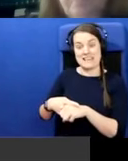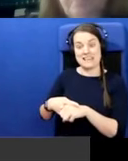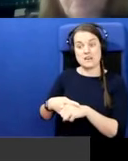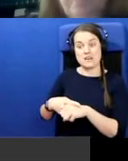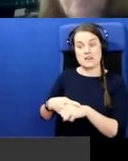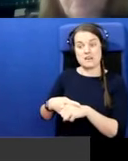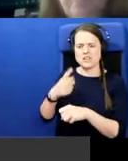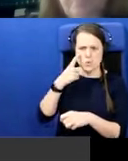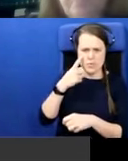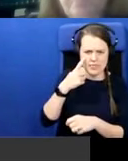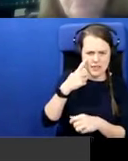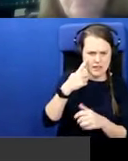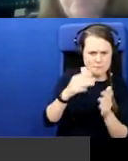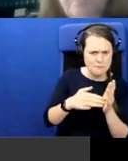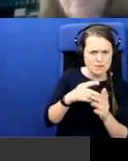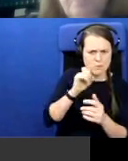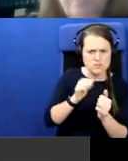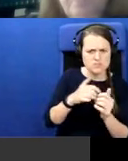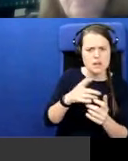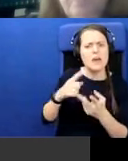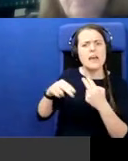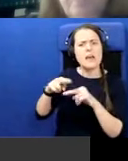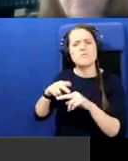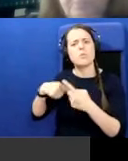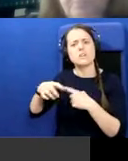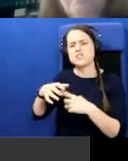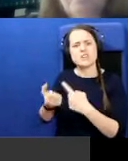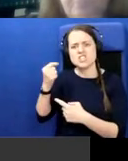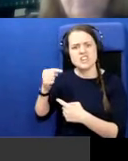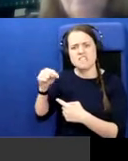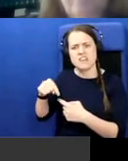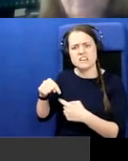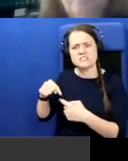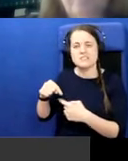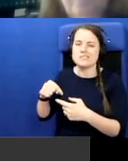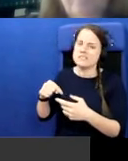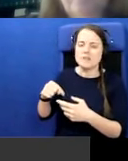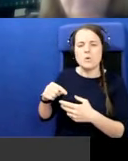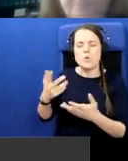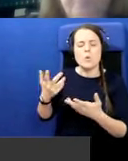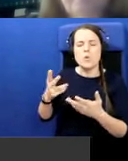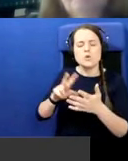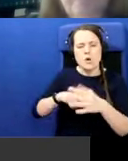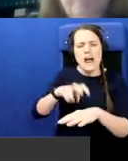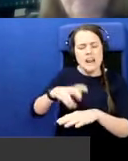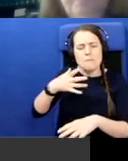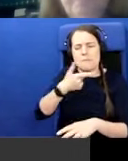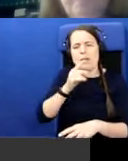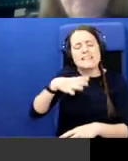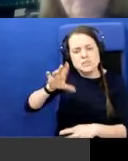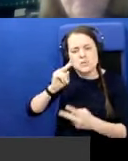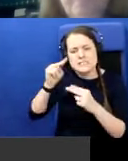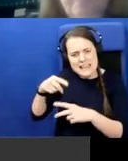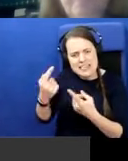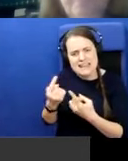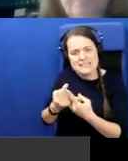to disagree with me if we don't achieve something in this respect, so that people in Orlando can see things and not all the things that they're